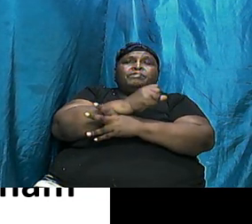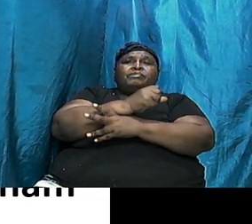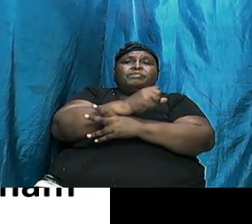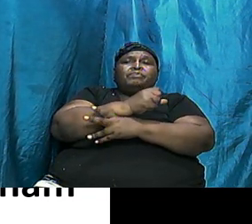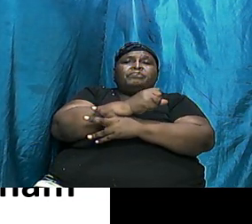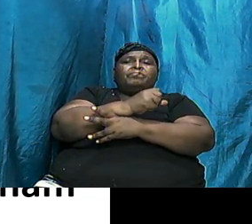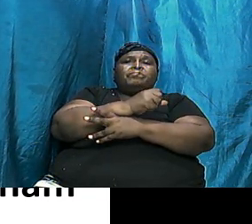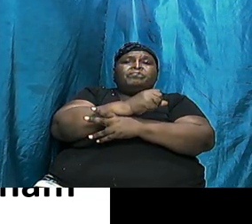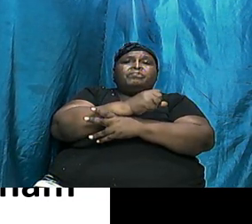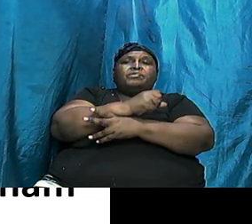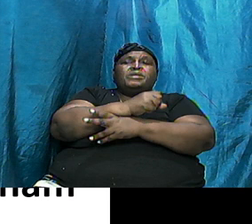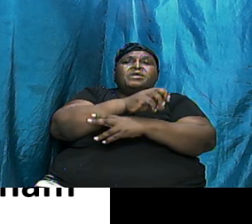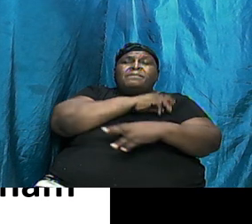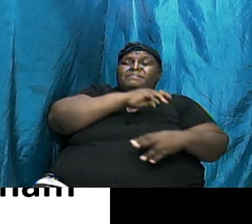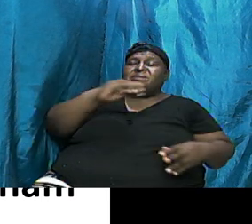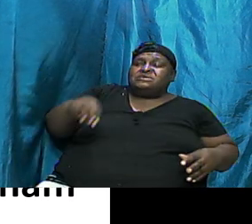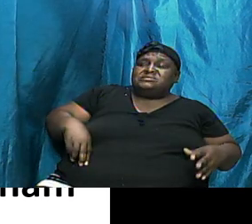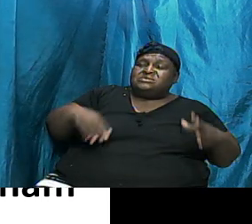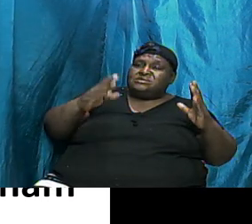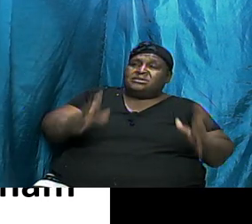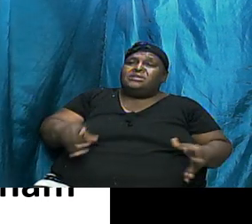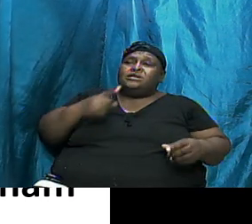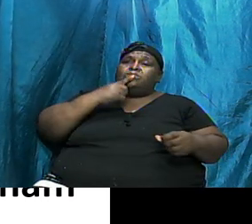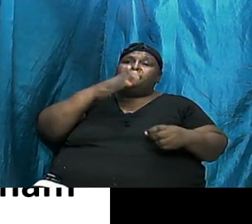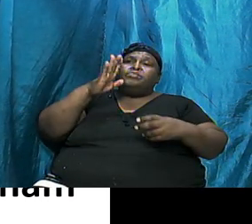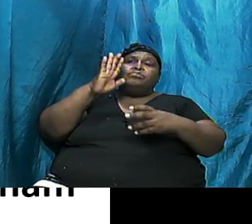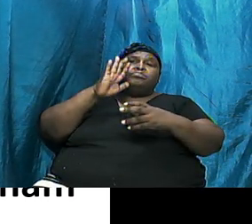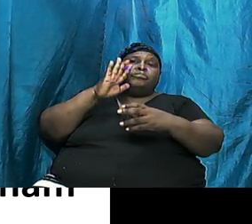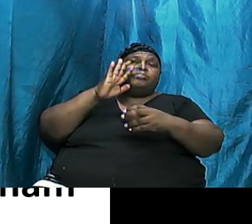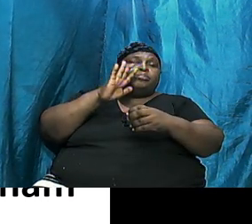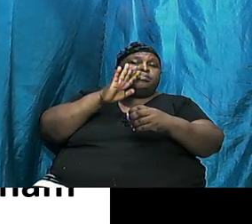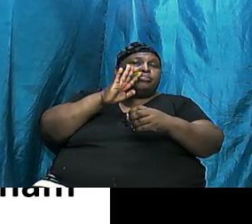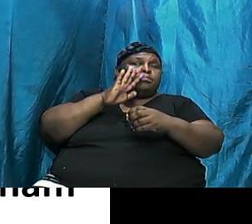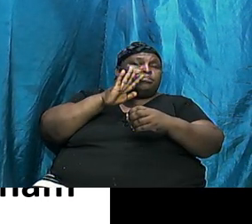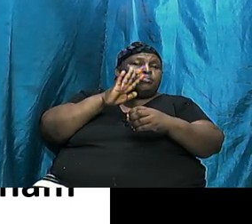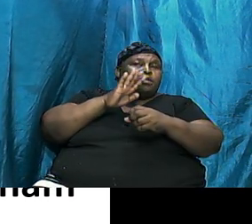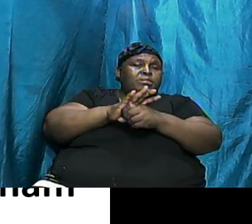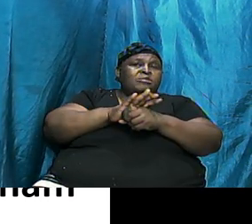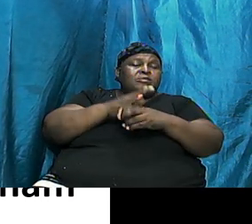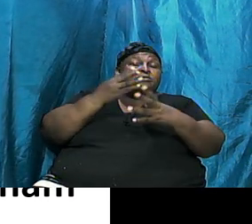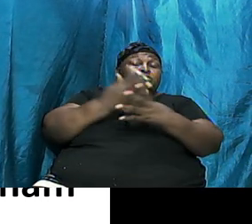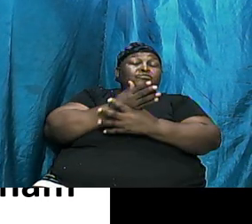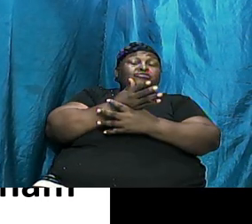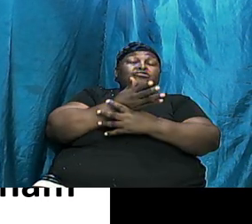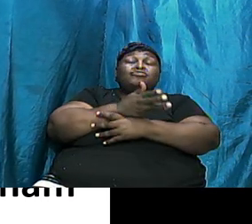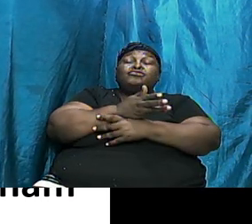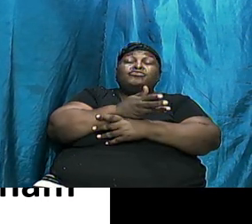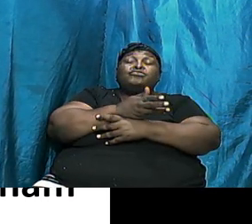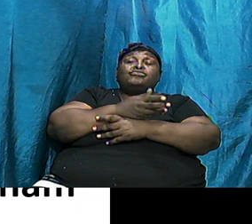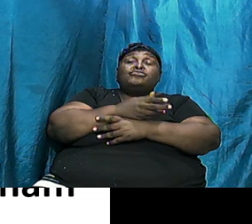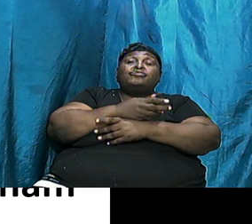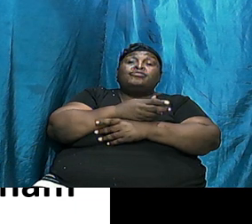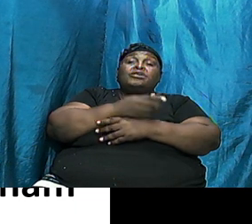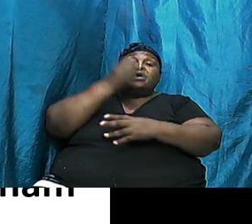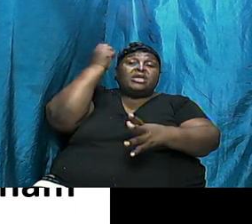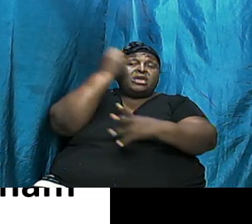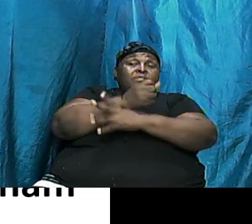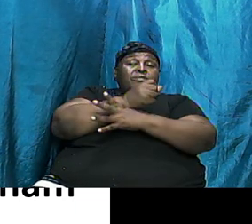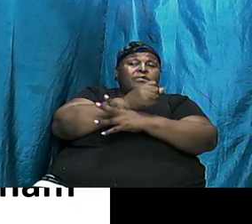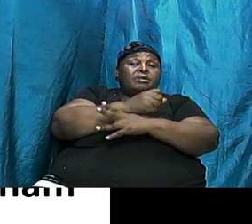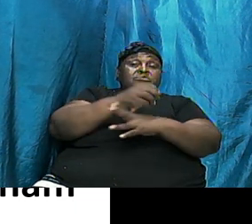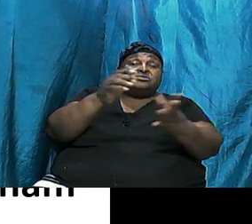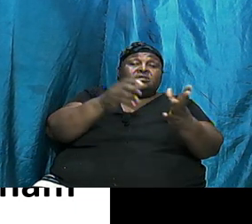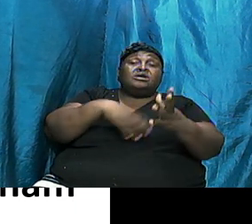Messianic Promise It Speaks To The Fact That Through Him Messiah Was Going To Come